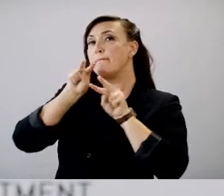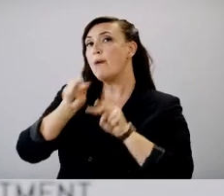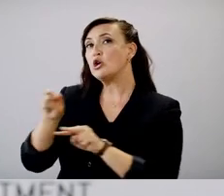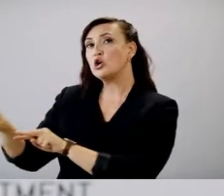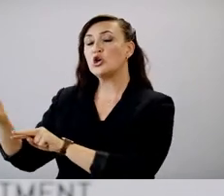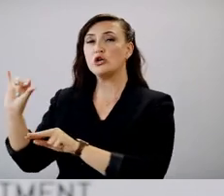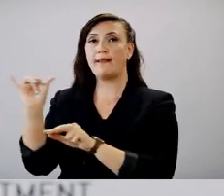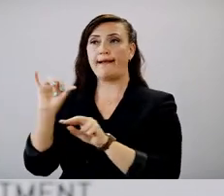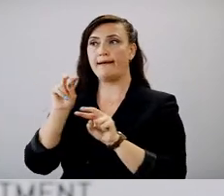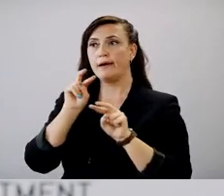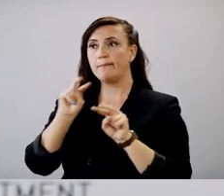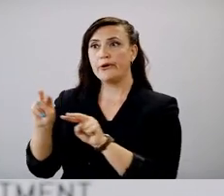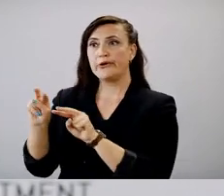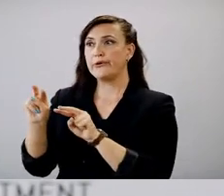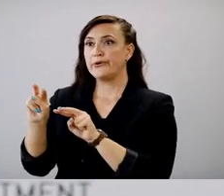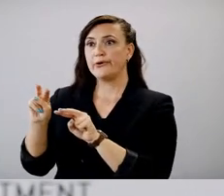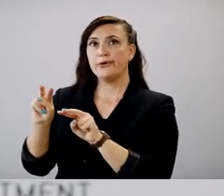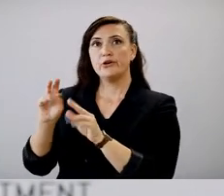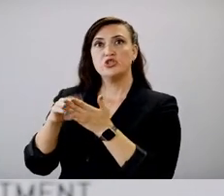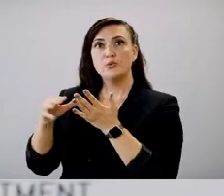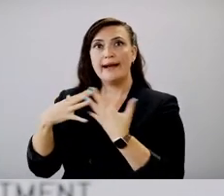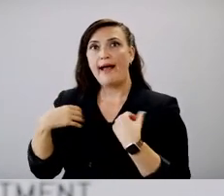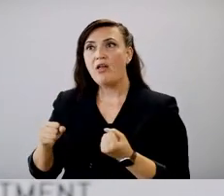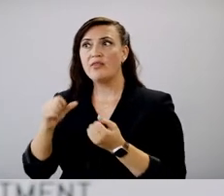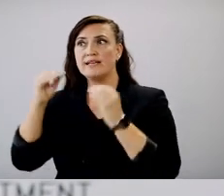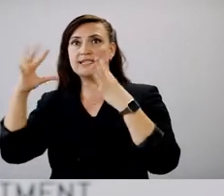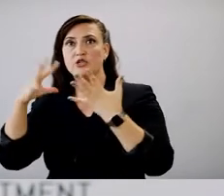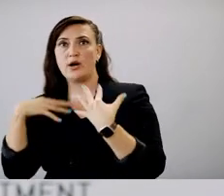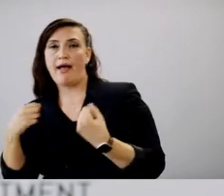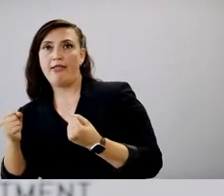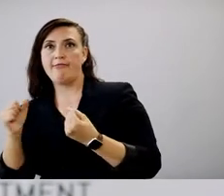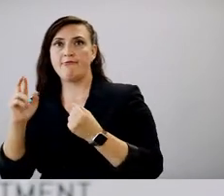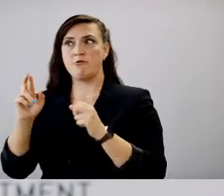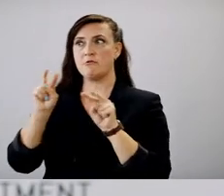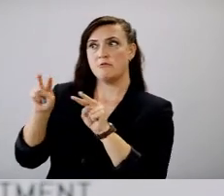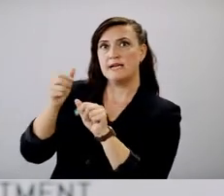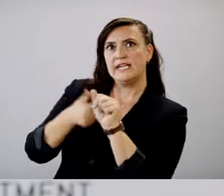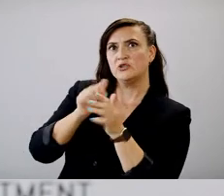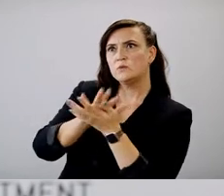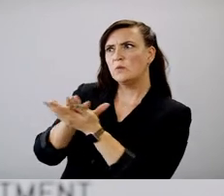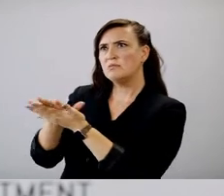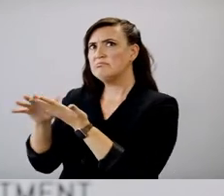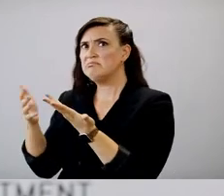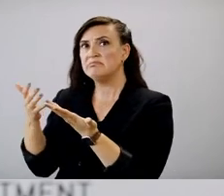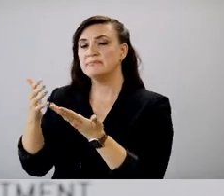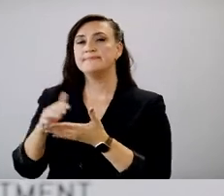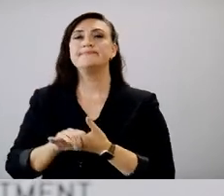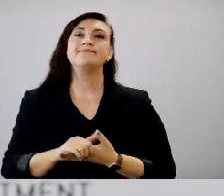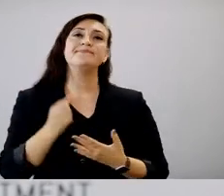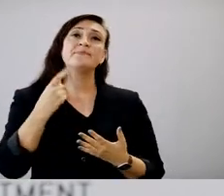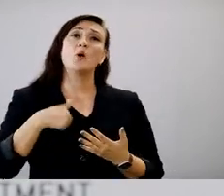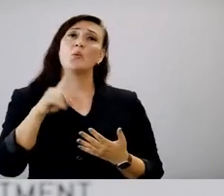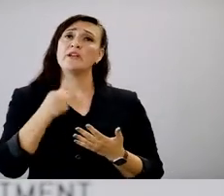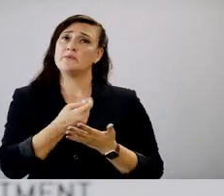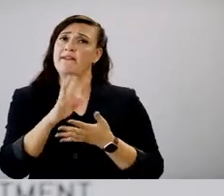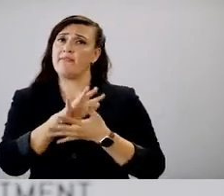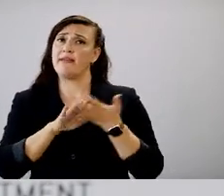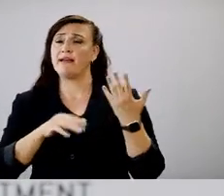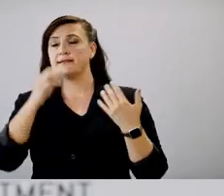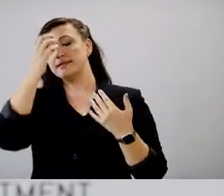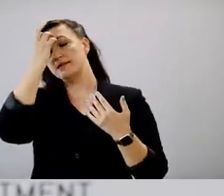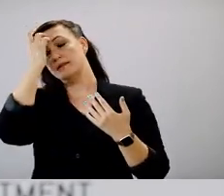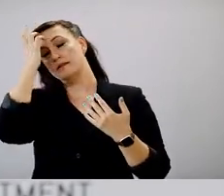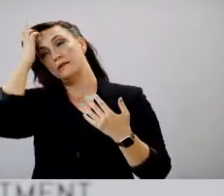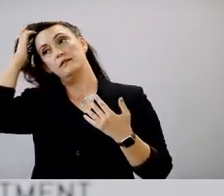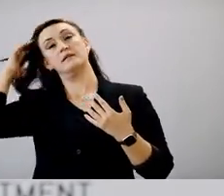like the health of, uh, students and teachers? So there's, there's a number of things that we're doing, um, our